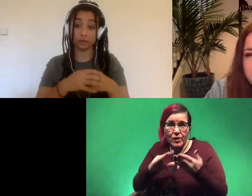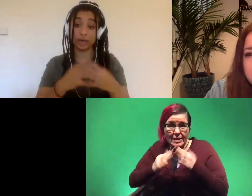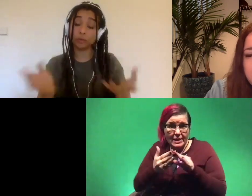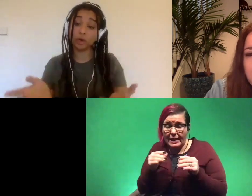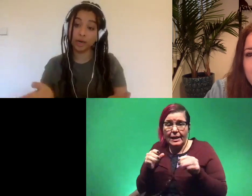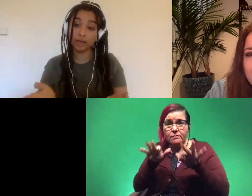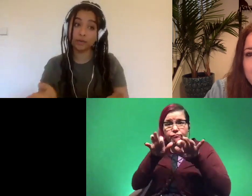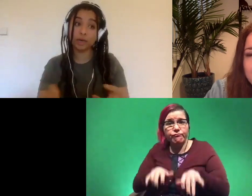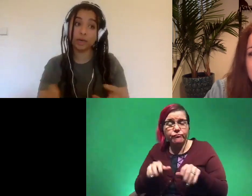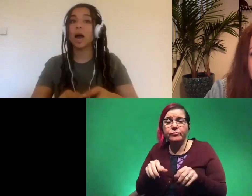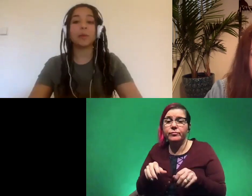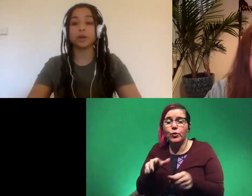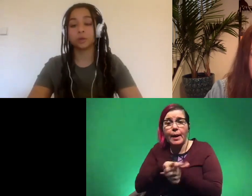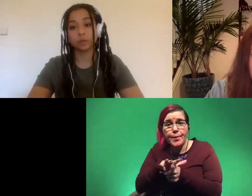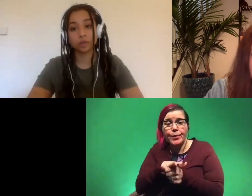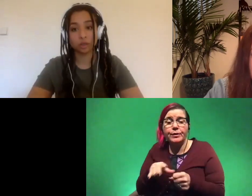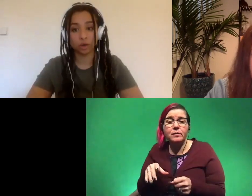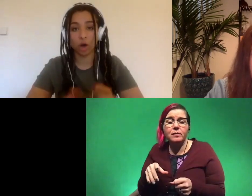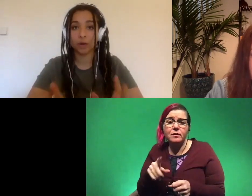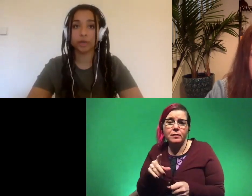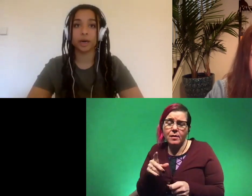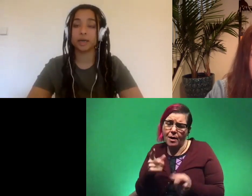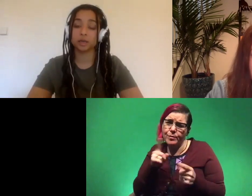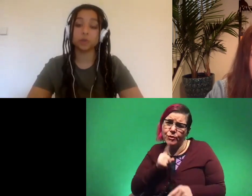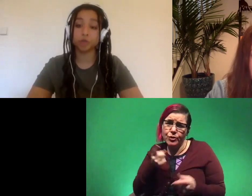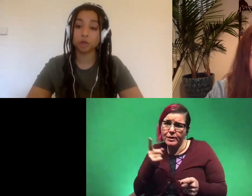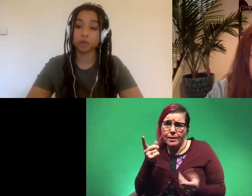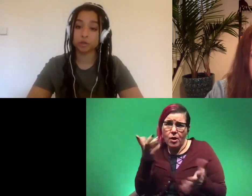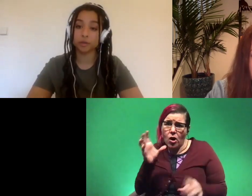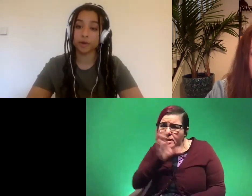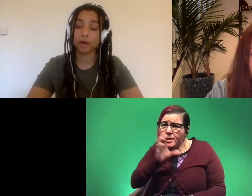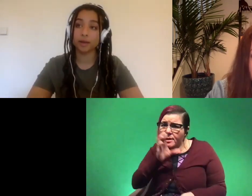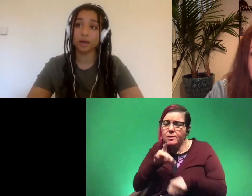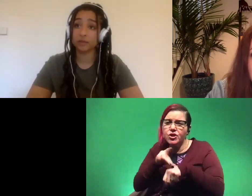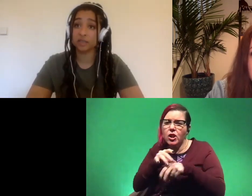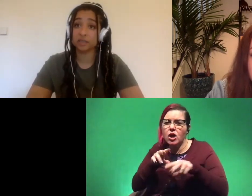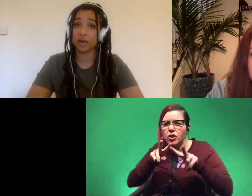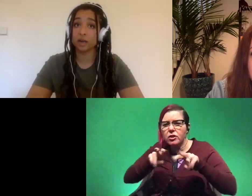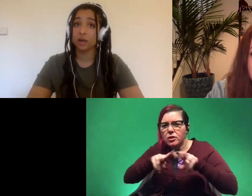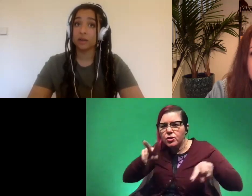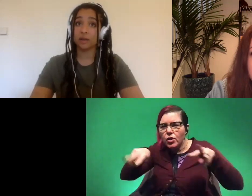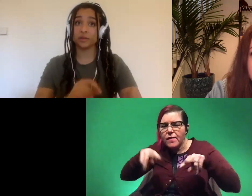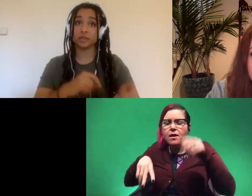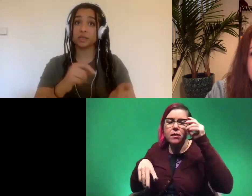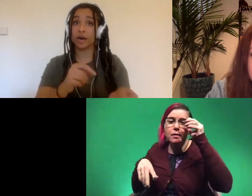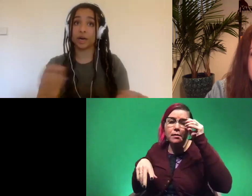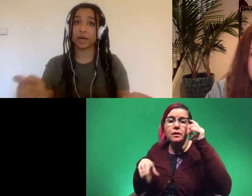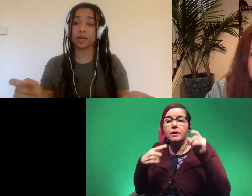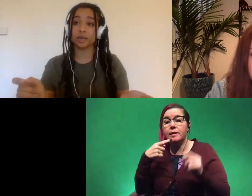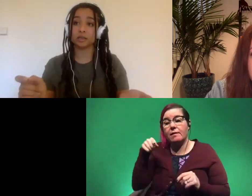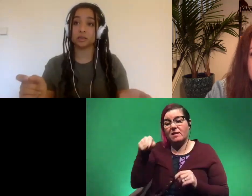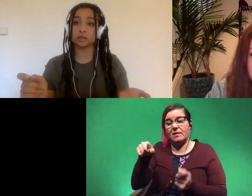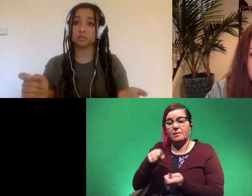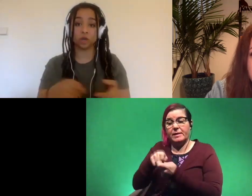or whatever neighborhood i live in i bet you someone's gone out there and done a geological survey and then if they say that this area